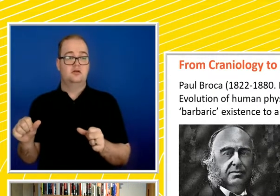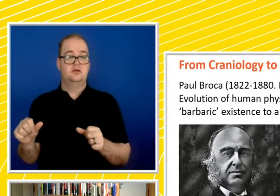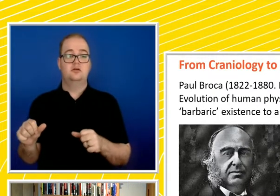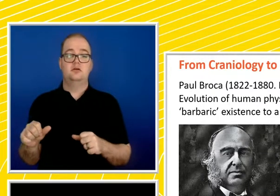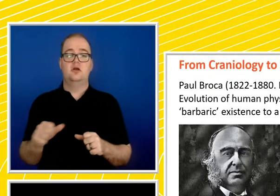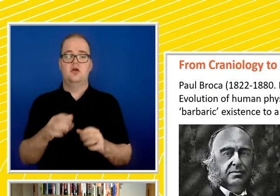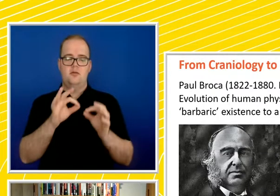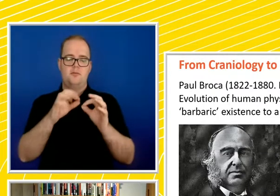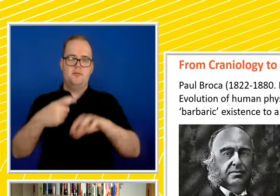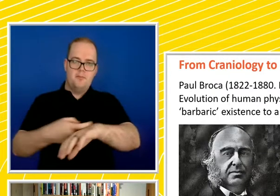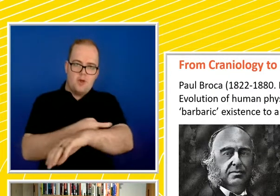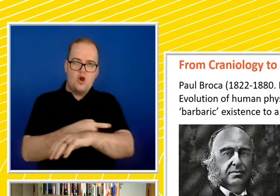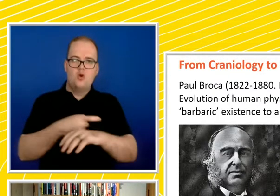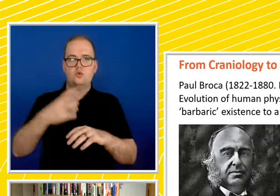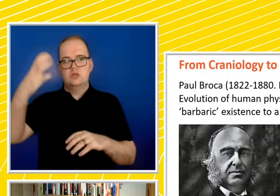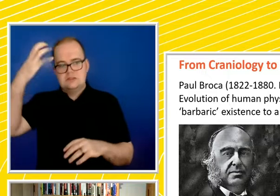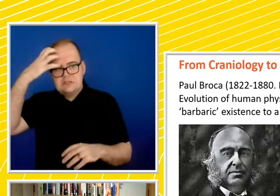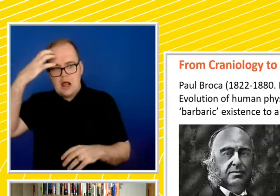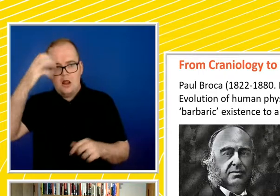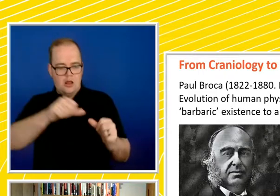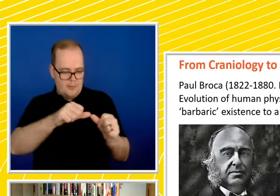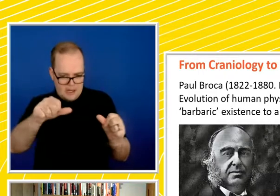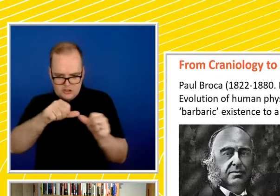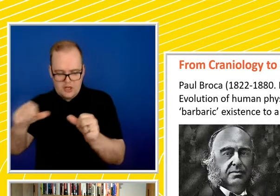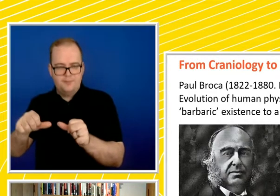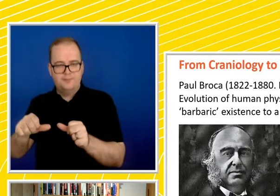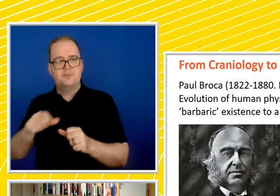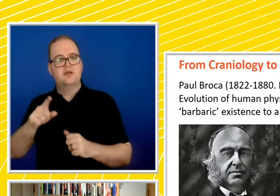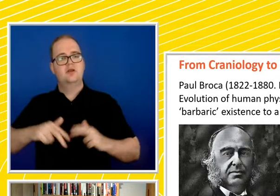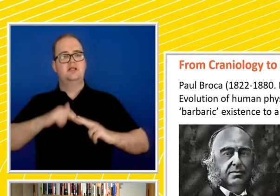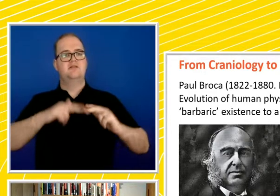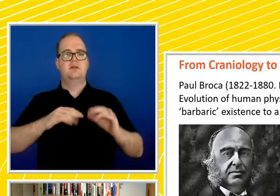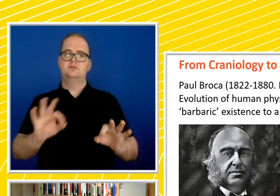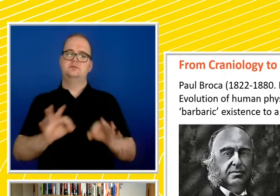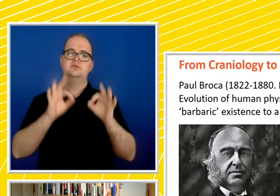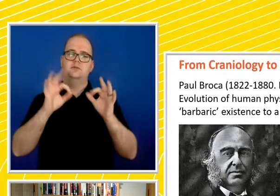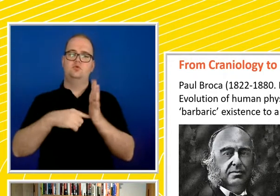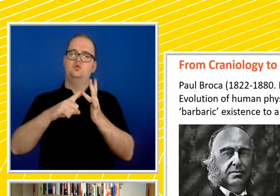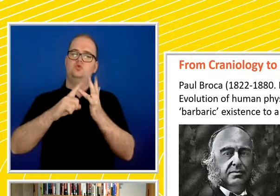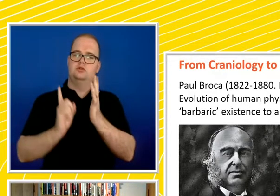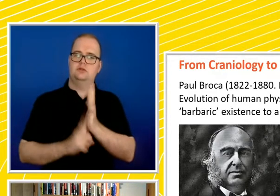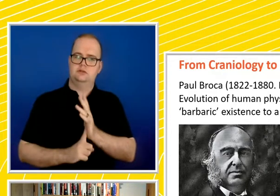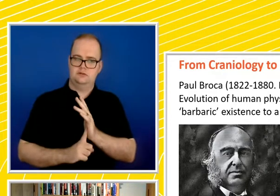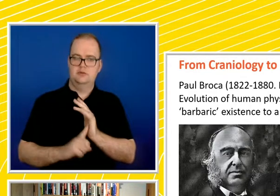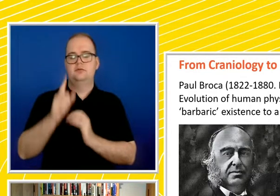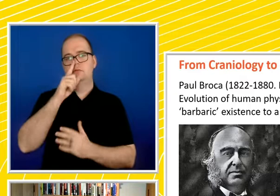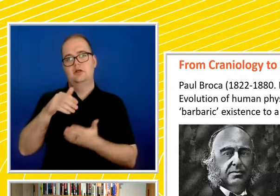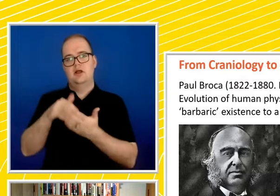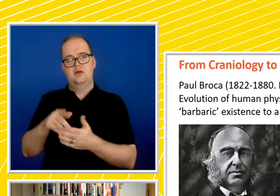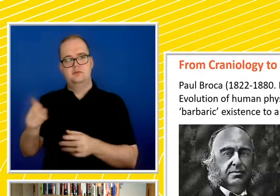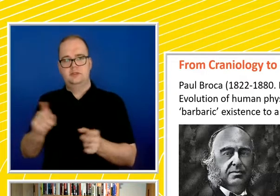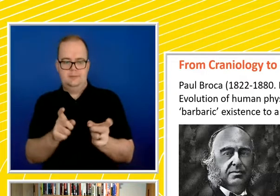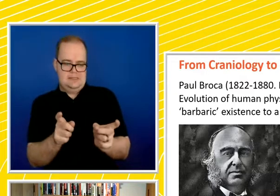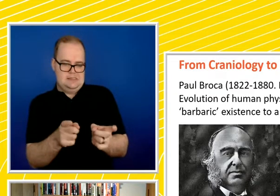bones, the lengths of skulls, of course, and he develops special instrumentation to assist him to do this with his colleagues. So